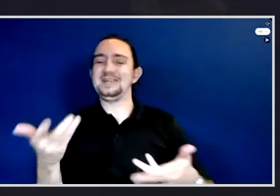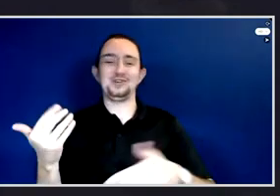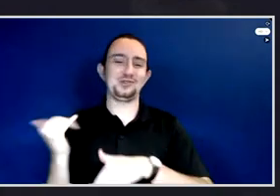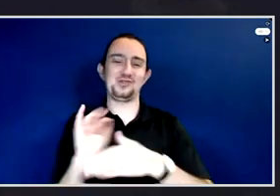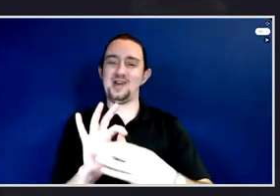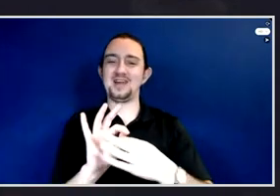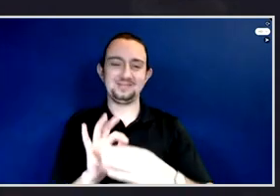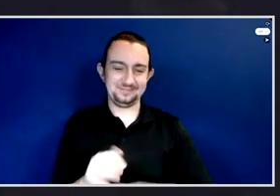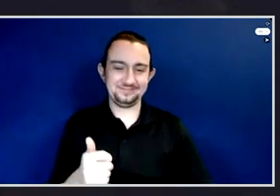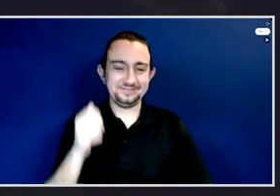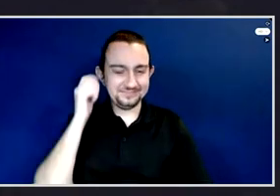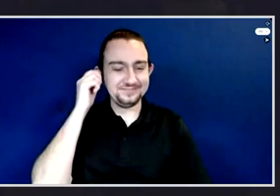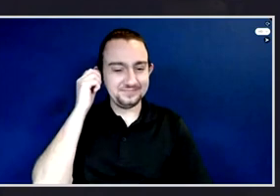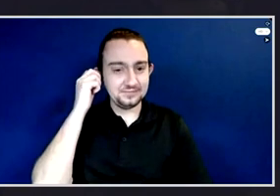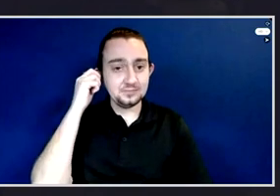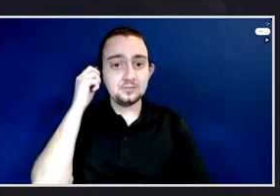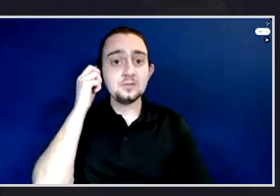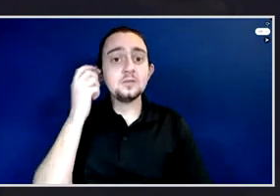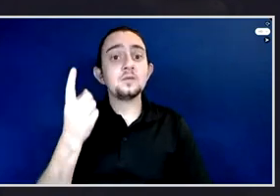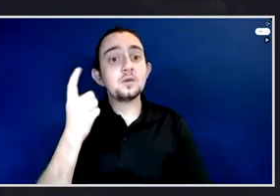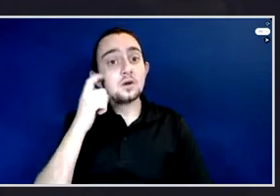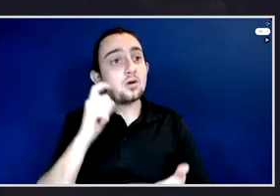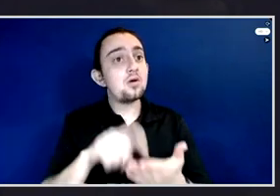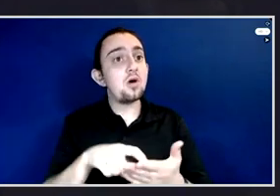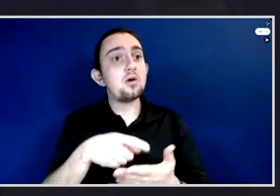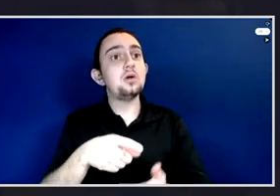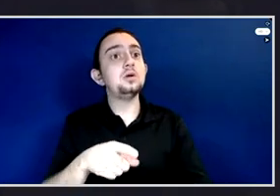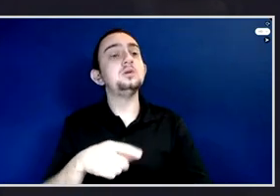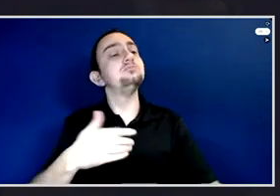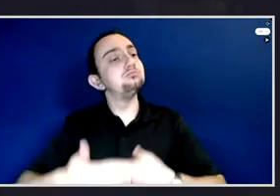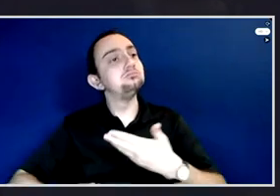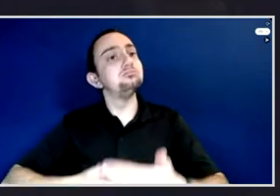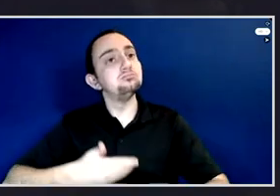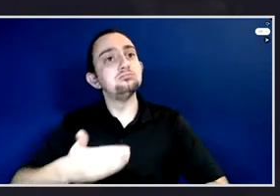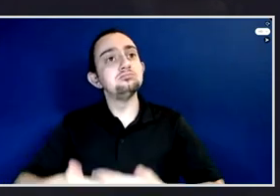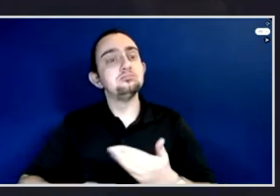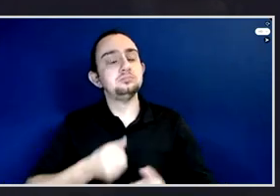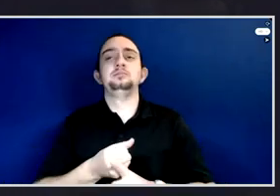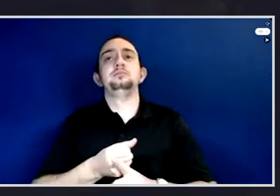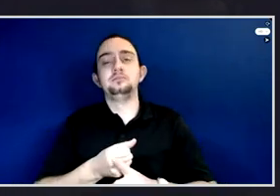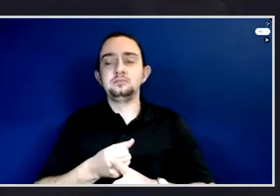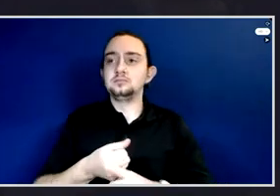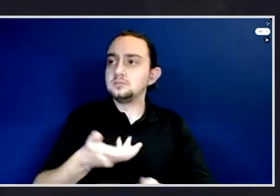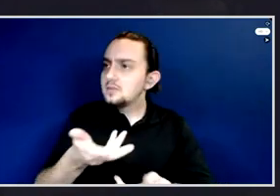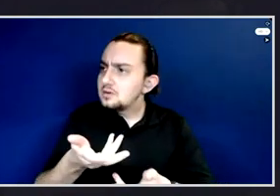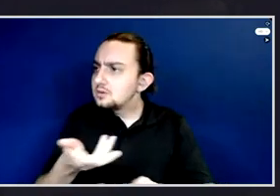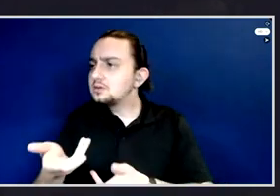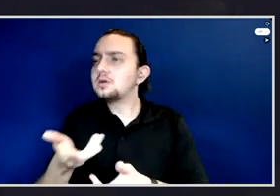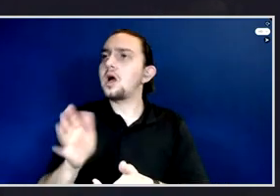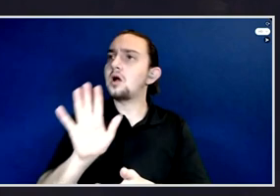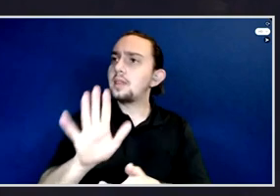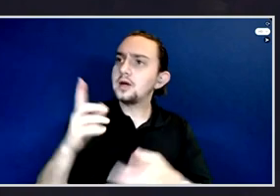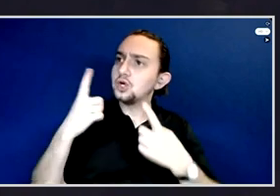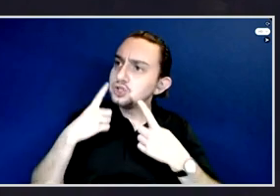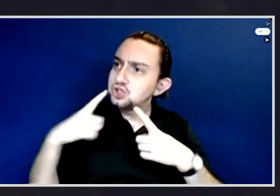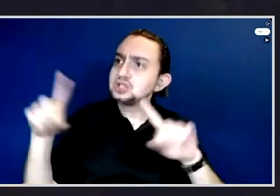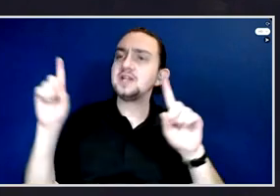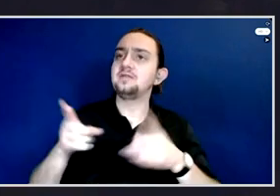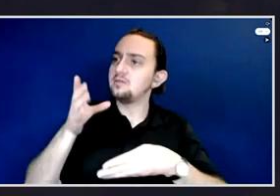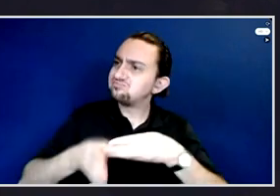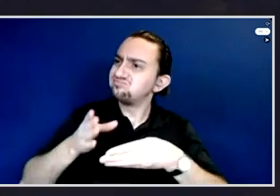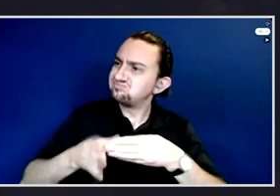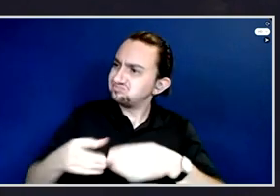struck me in doing that, and as we were talking about what they'd achieved, is that there are a number of common